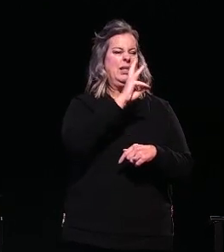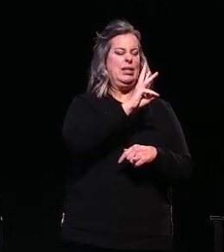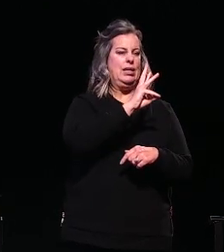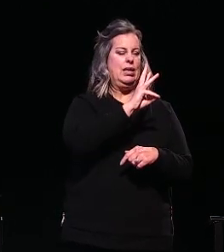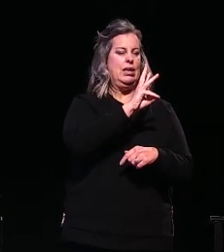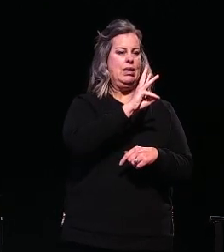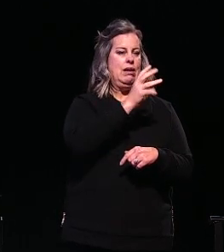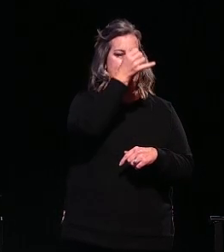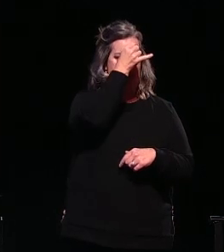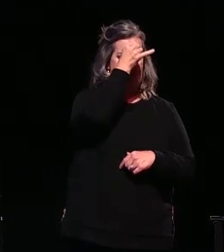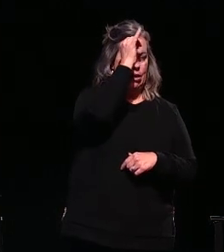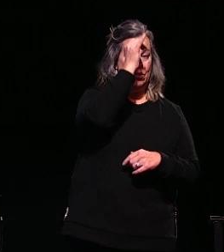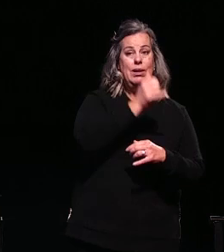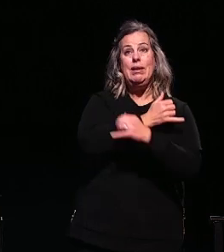cows.